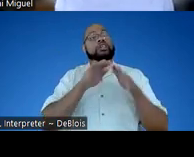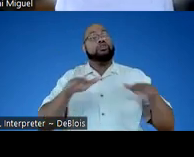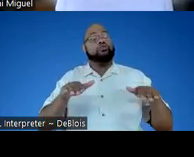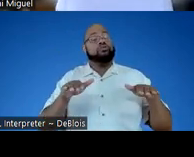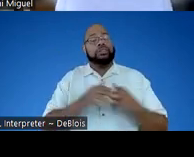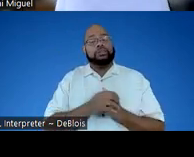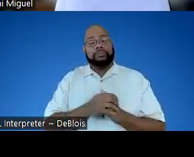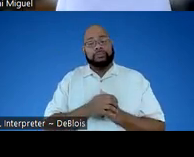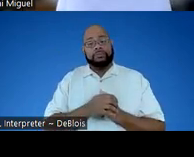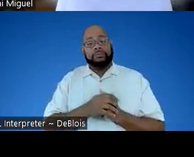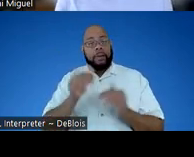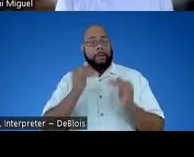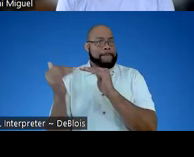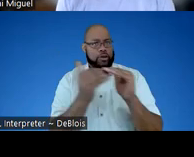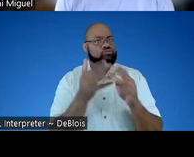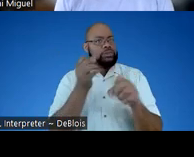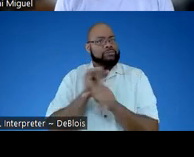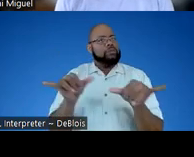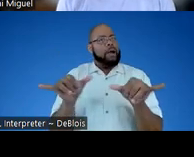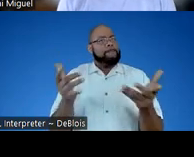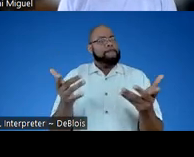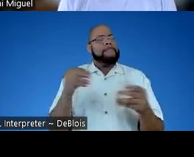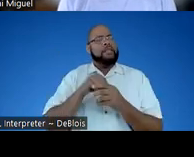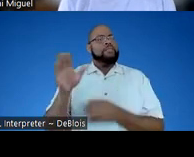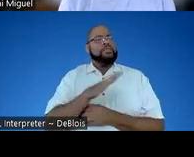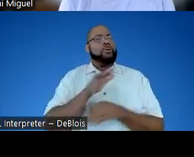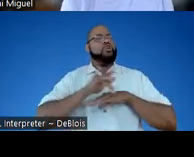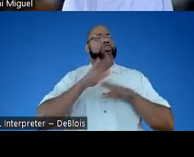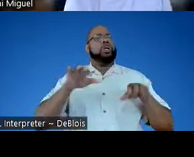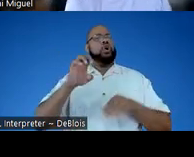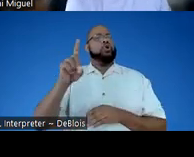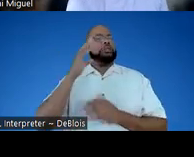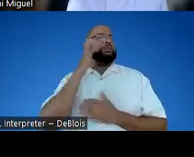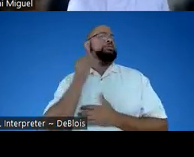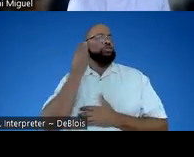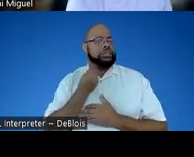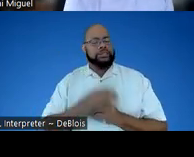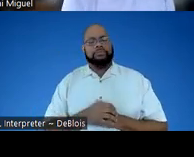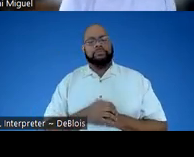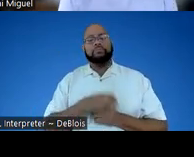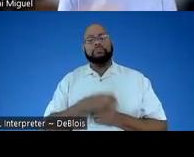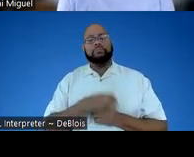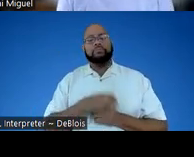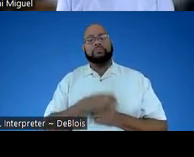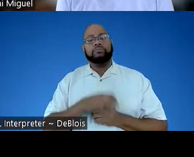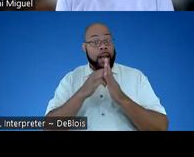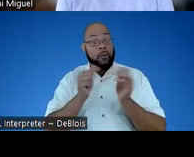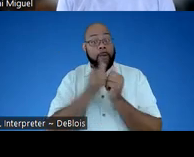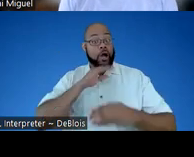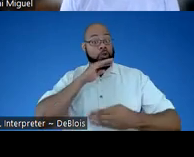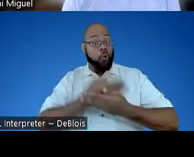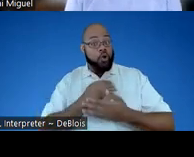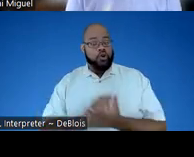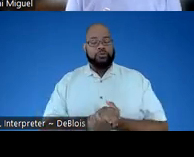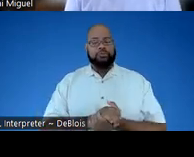that their peers are receiving in their early childhood experiences. So for example, with my daughter,